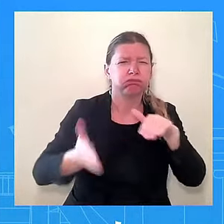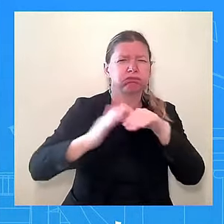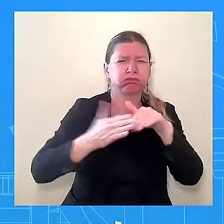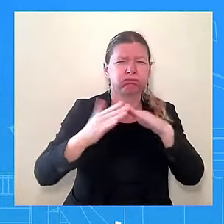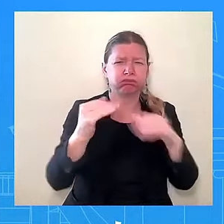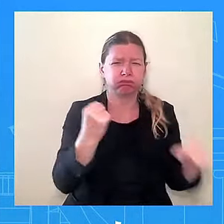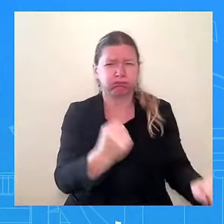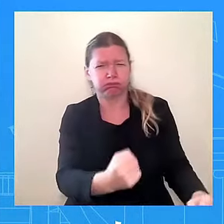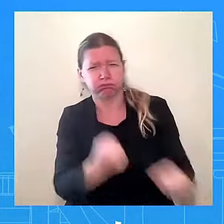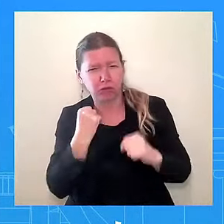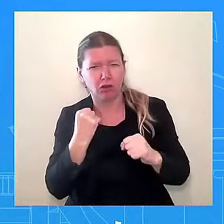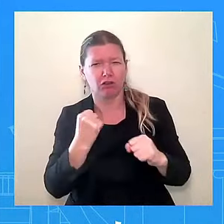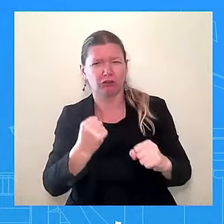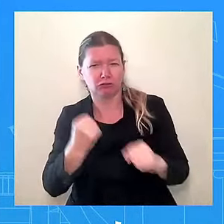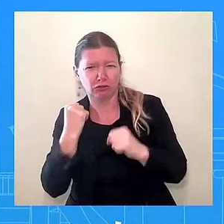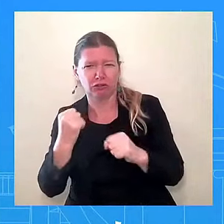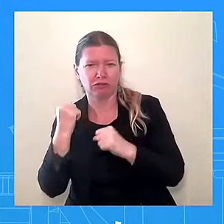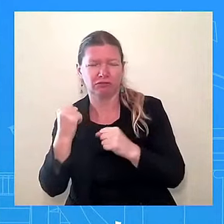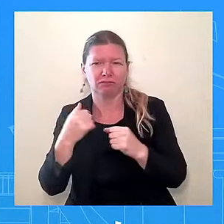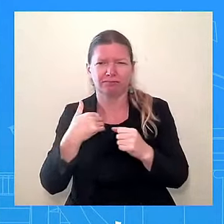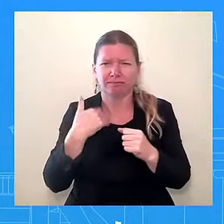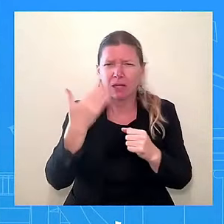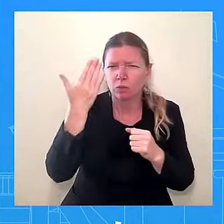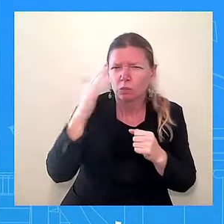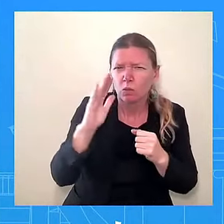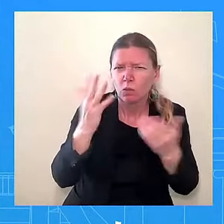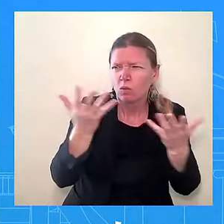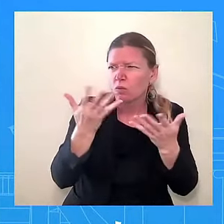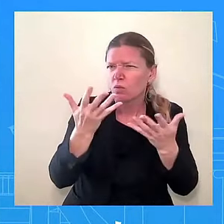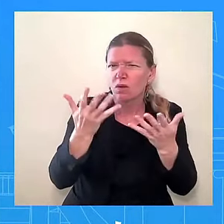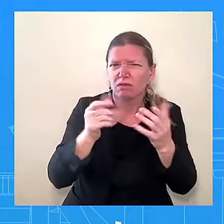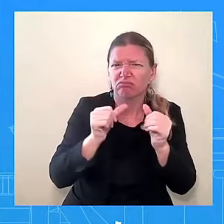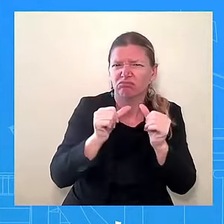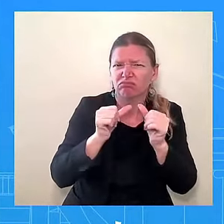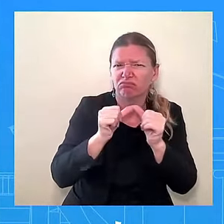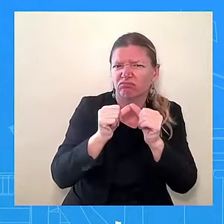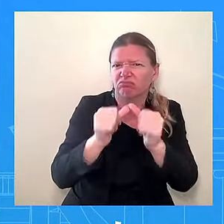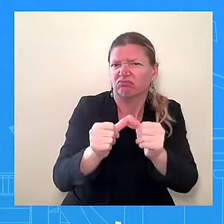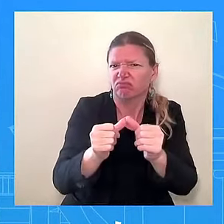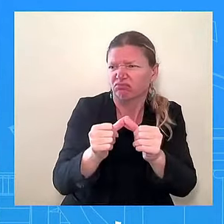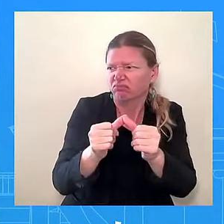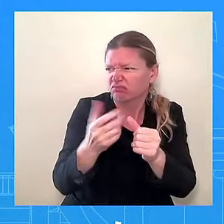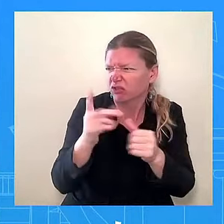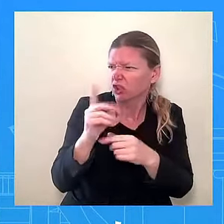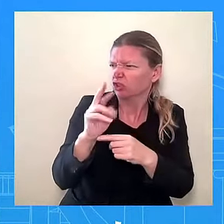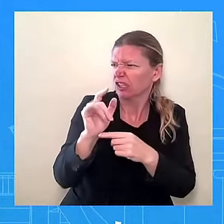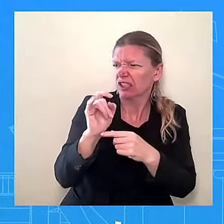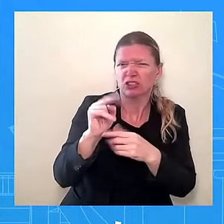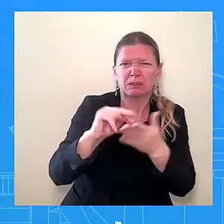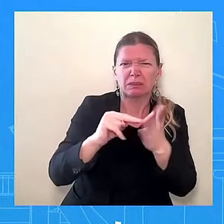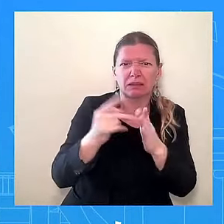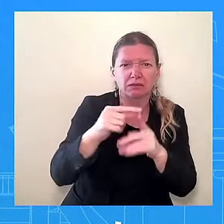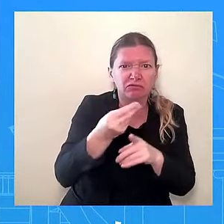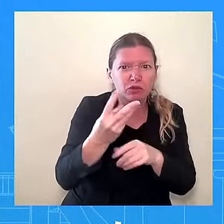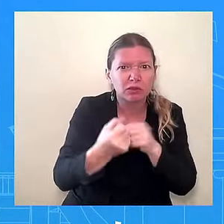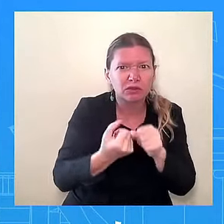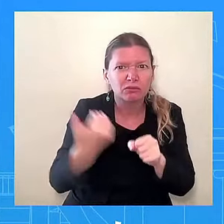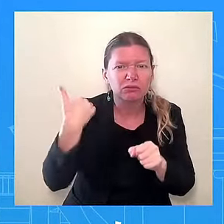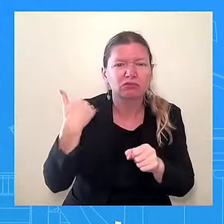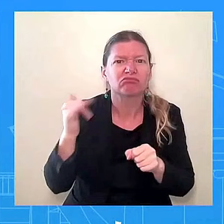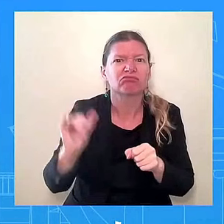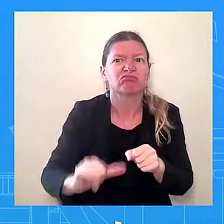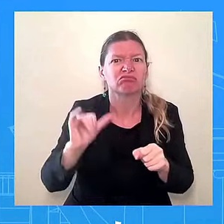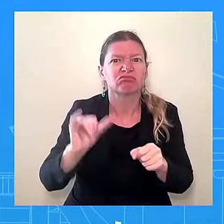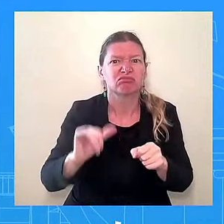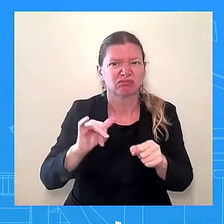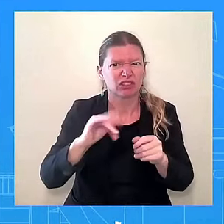a couple of years ago, so the very fact that we have things that I've never heard of in my life now coming up on a regular basis in the Midwest tells